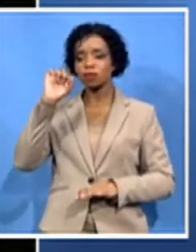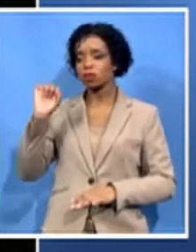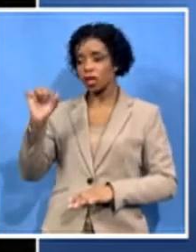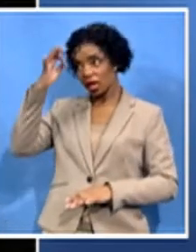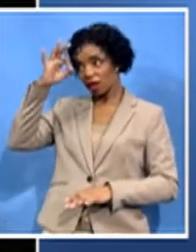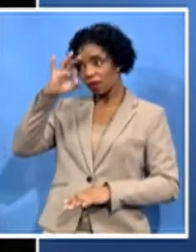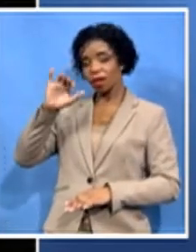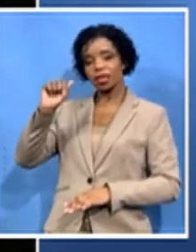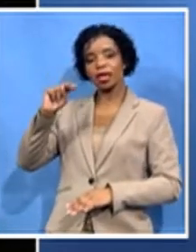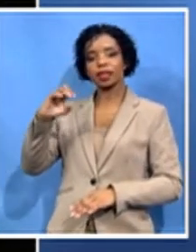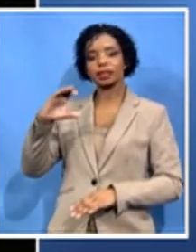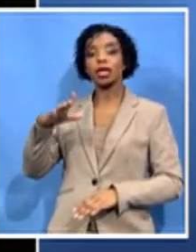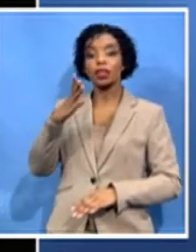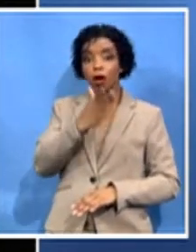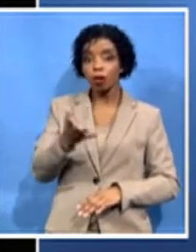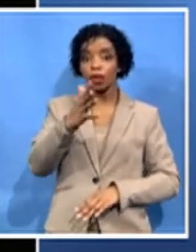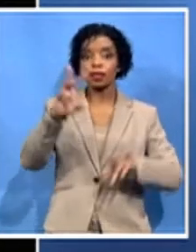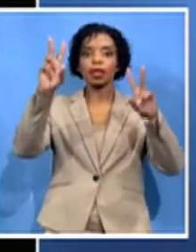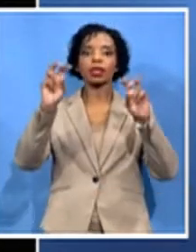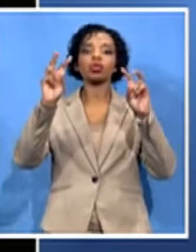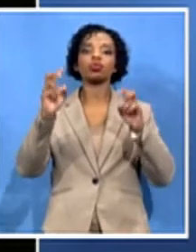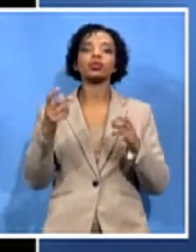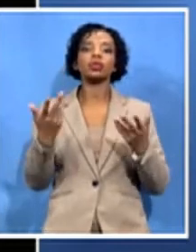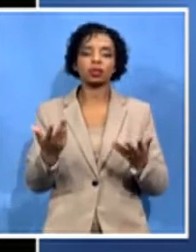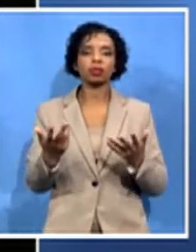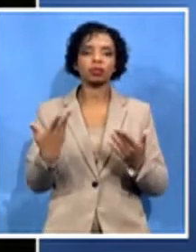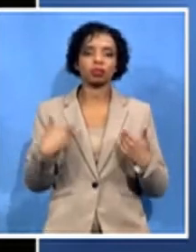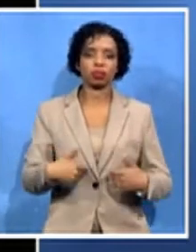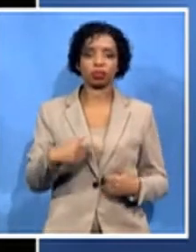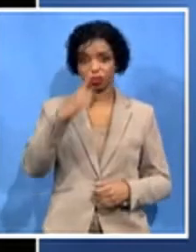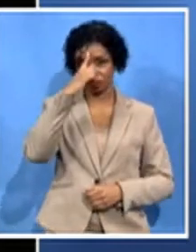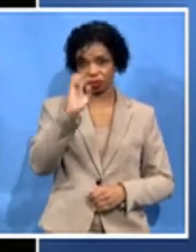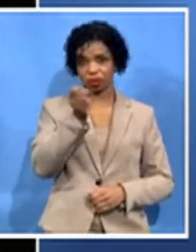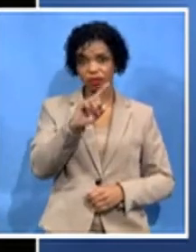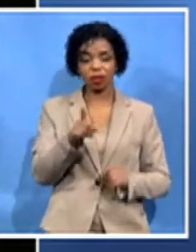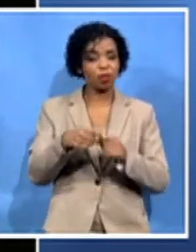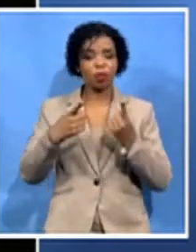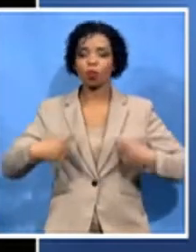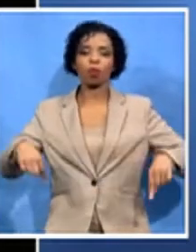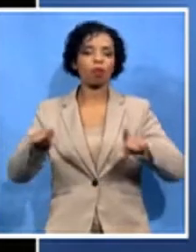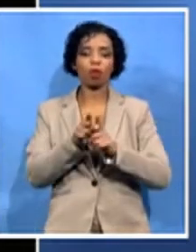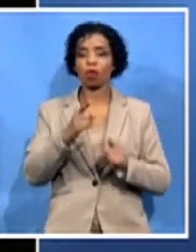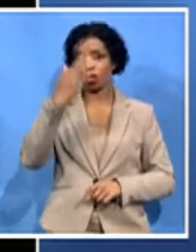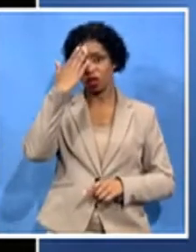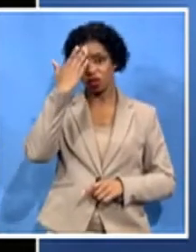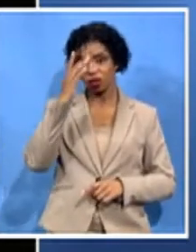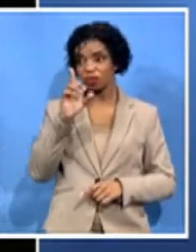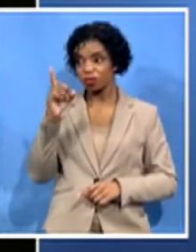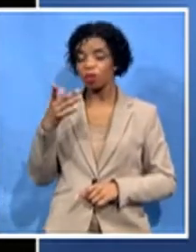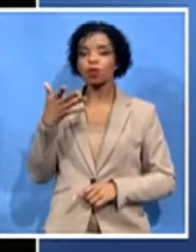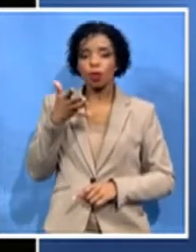without even a qualm, we all know that he would not have wanted to sweep under the carpet.